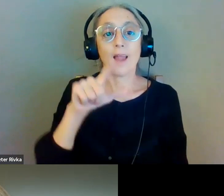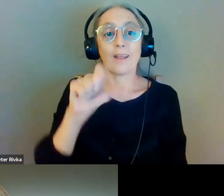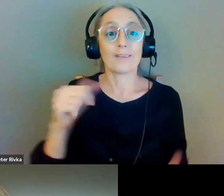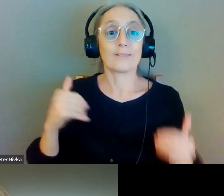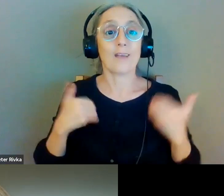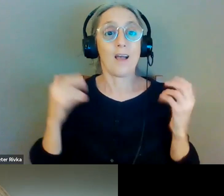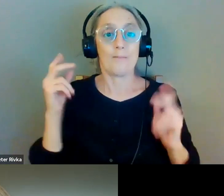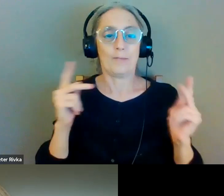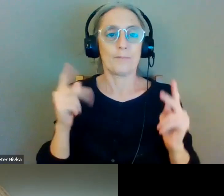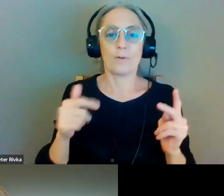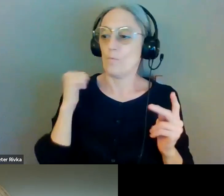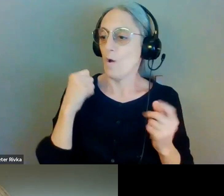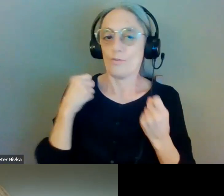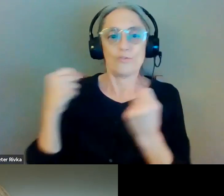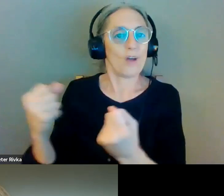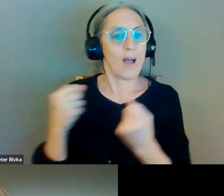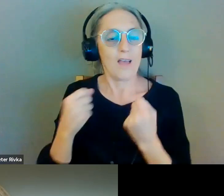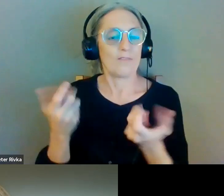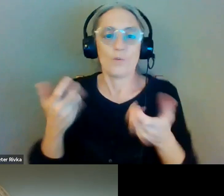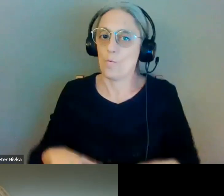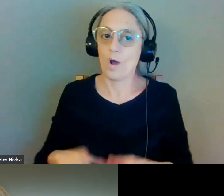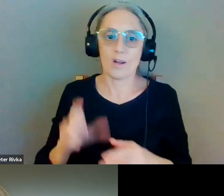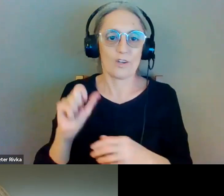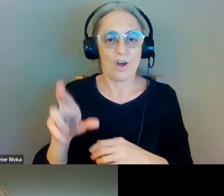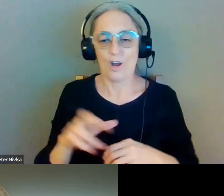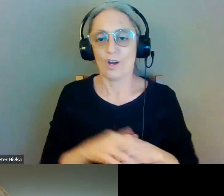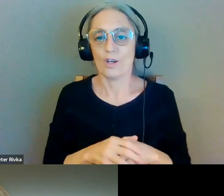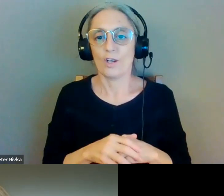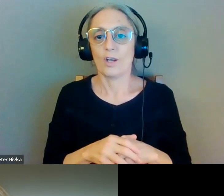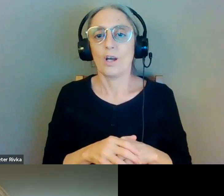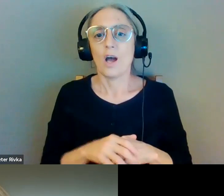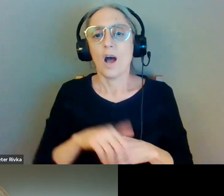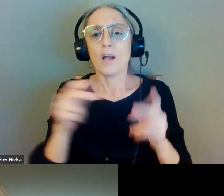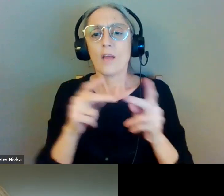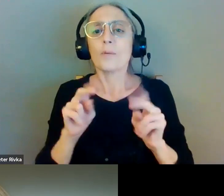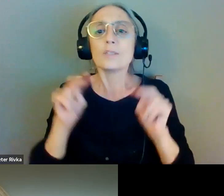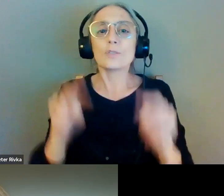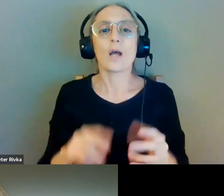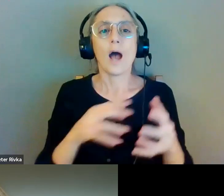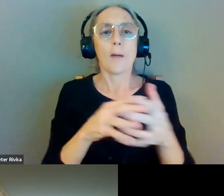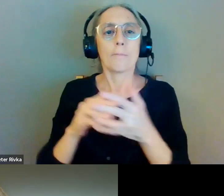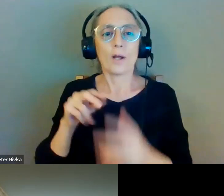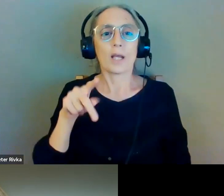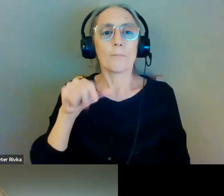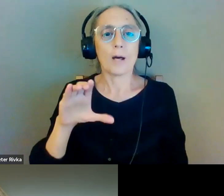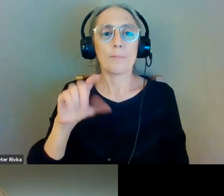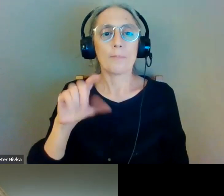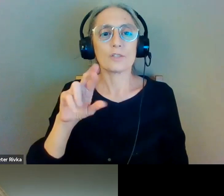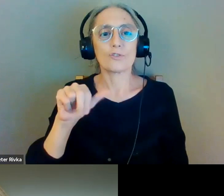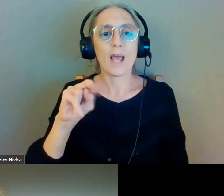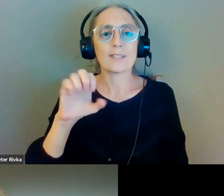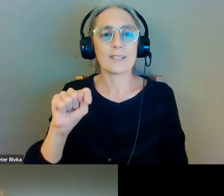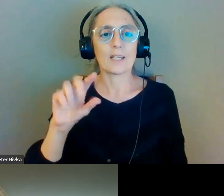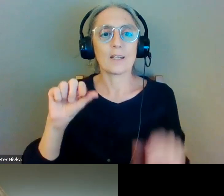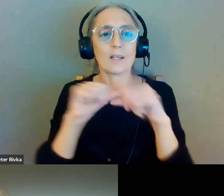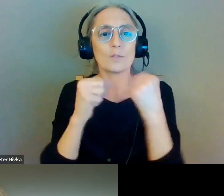and it's something businesses look at another source that you can look at is the american public transit association's website i didn't